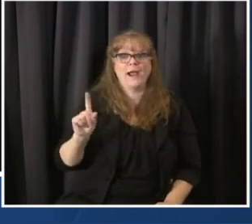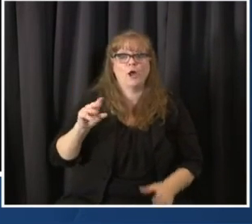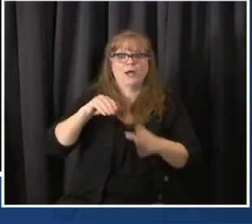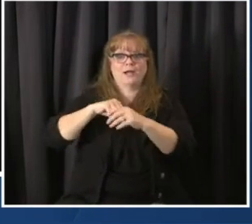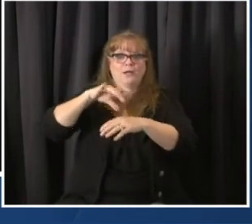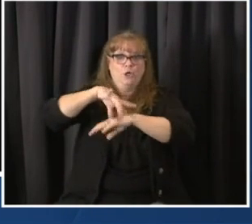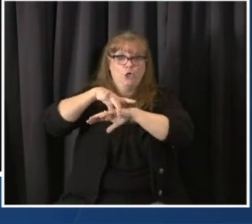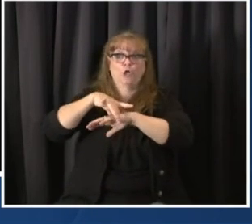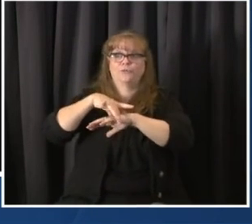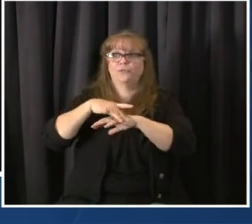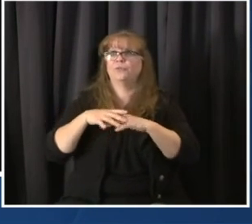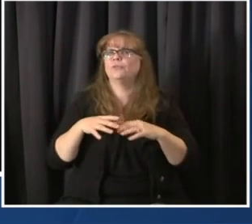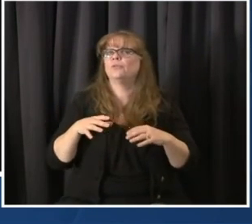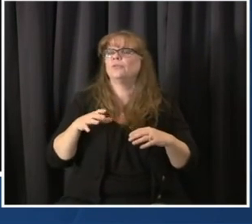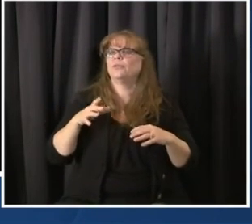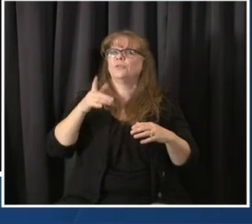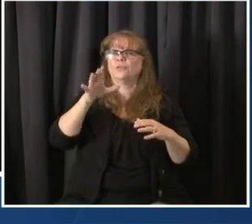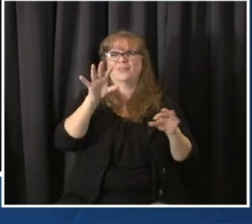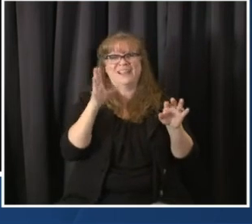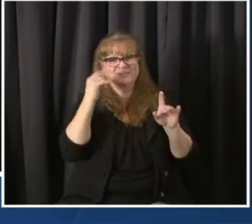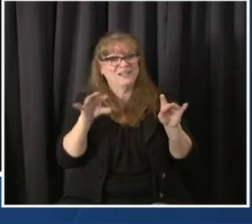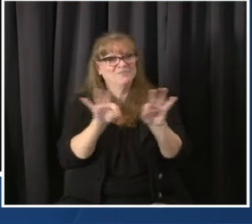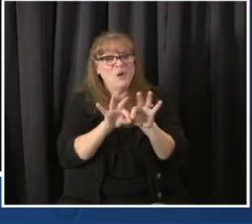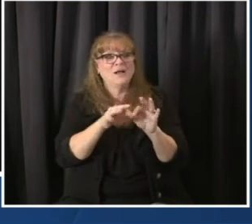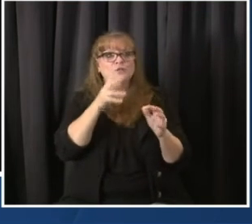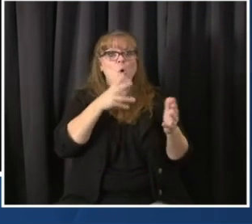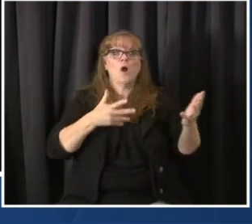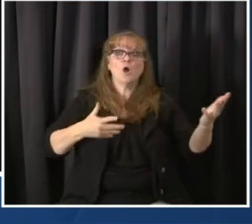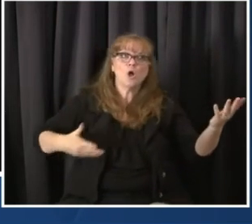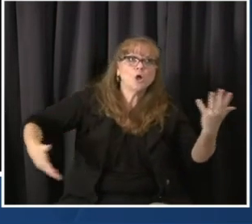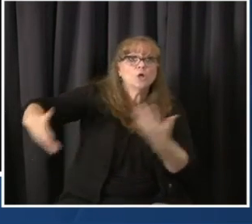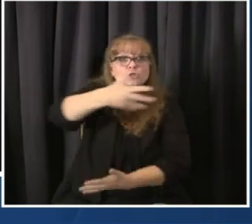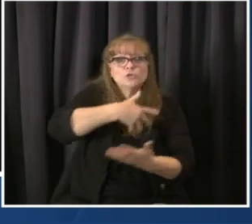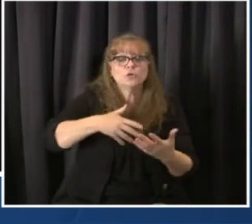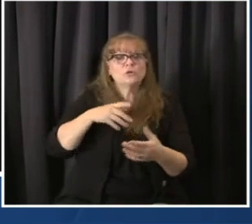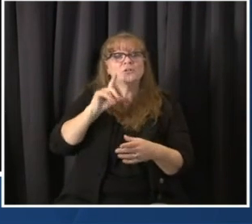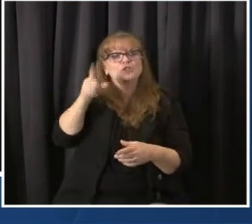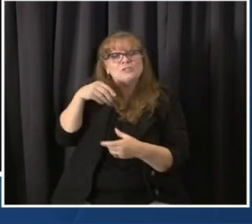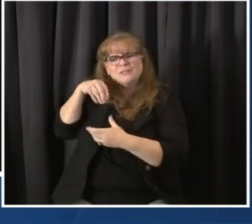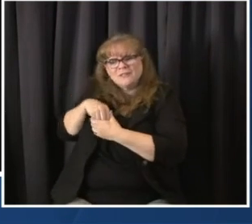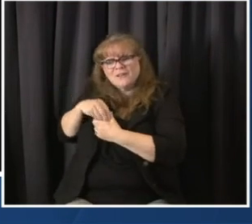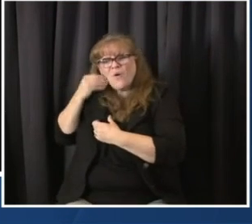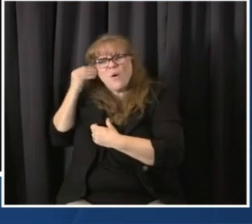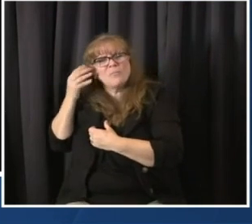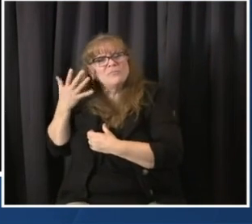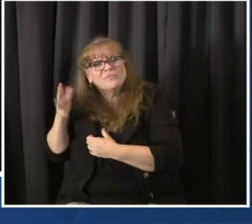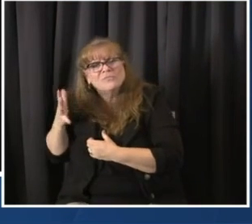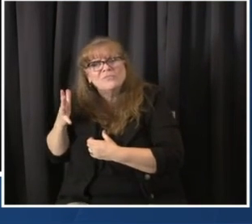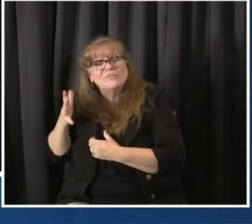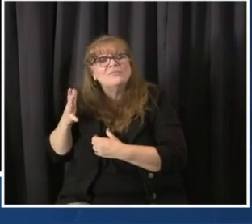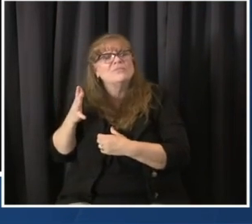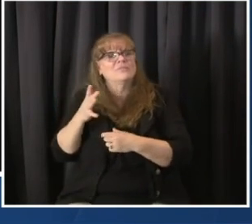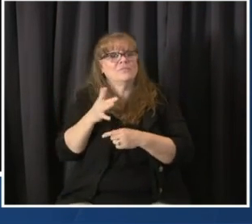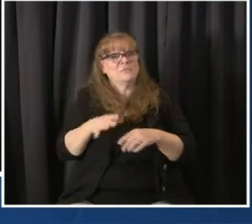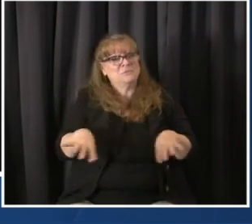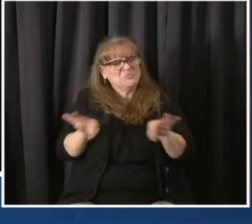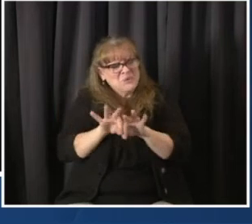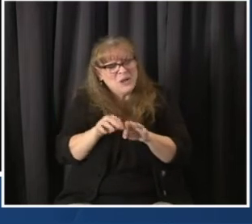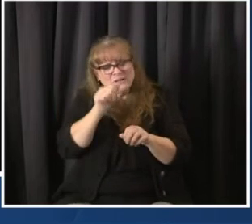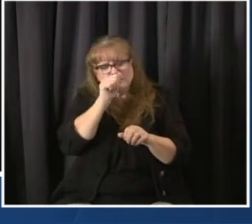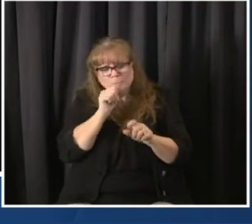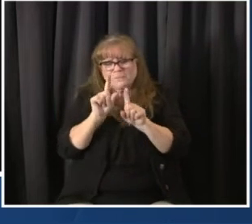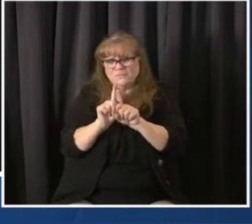socializations, why it's so critical to try to maintain a distance of six feet whenever possible. Next question.